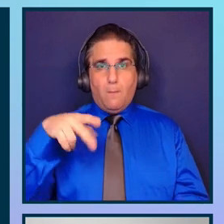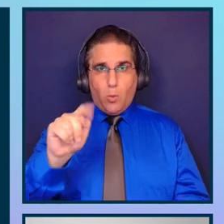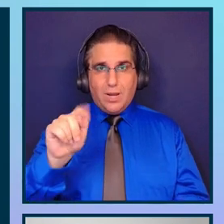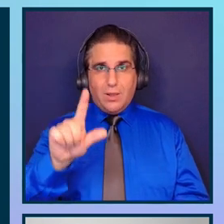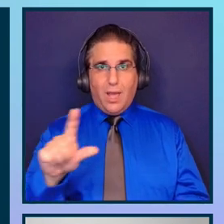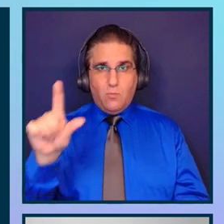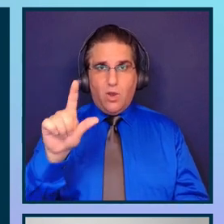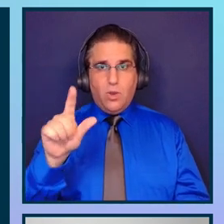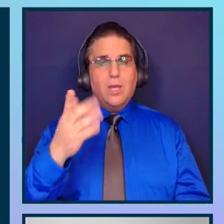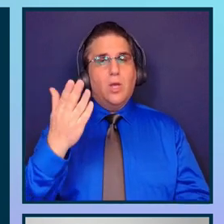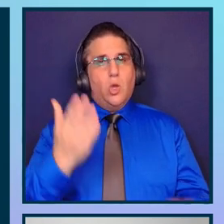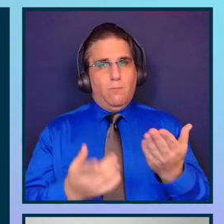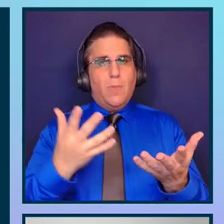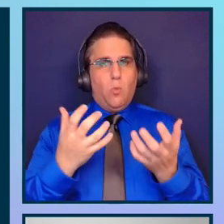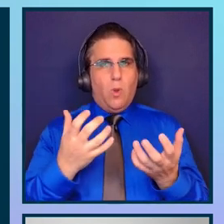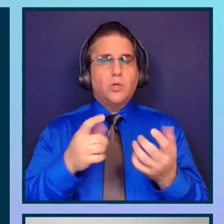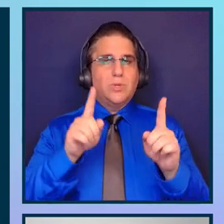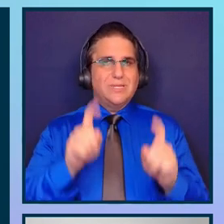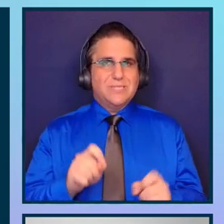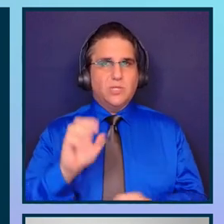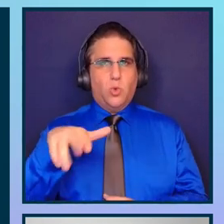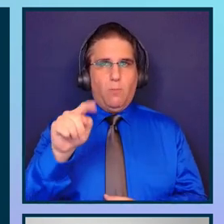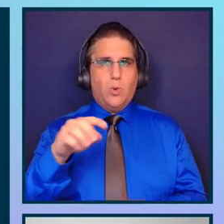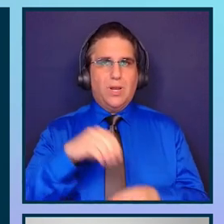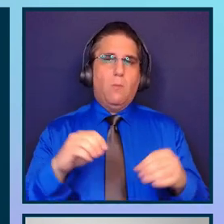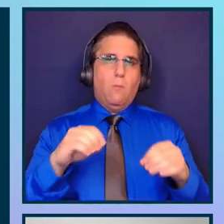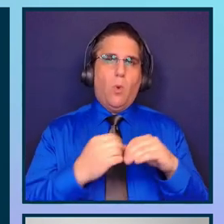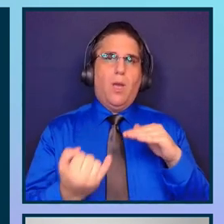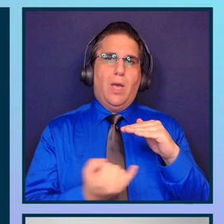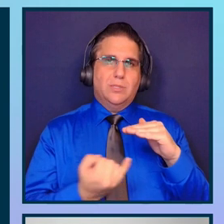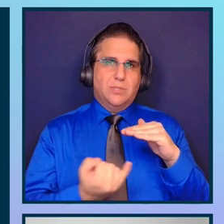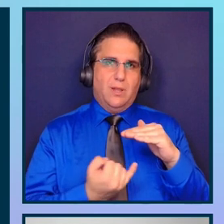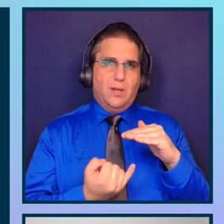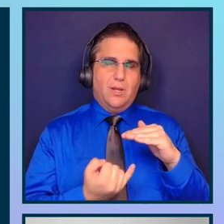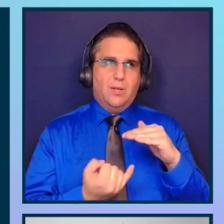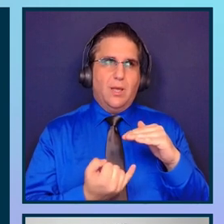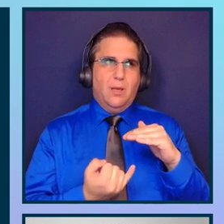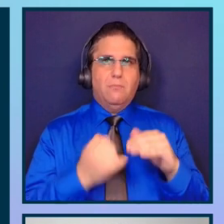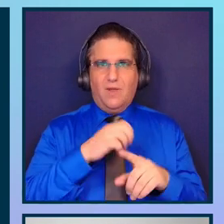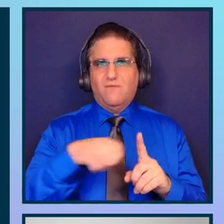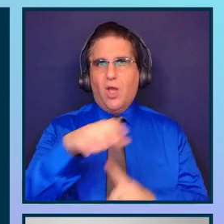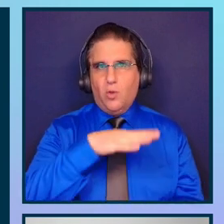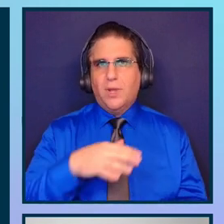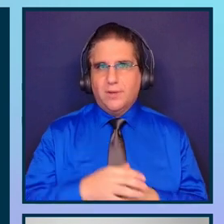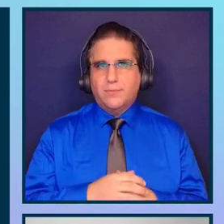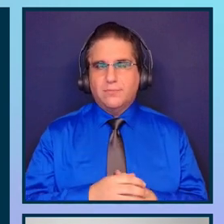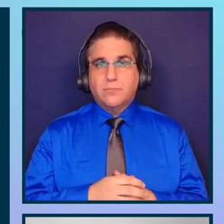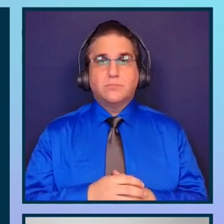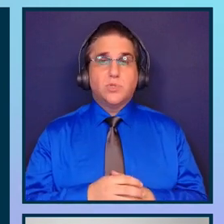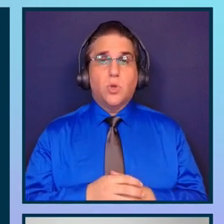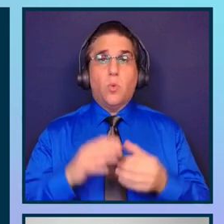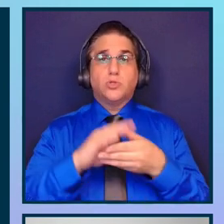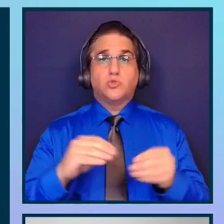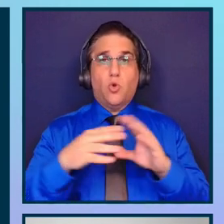you might want to test your component in a more isolated environment. So, Storybook